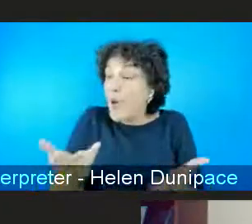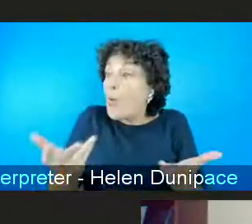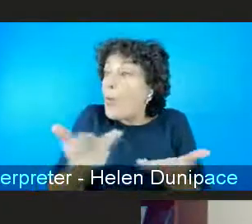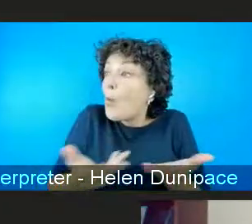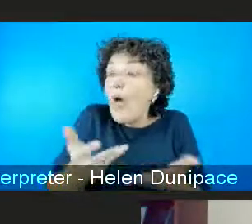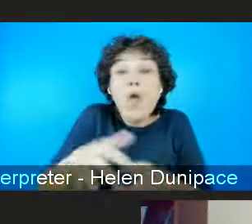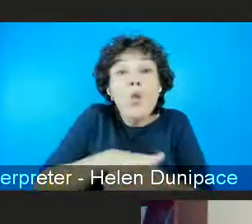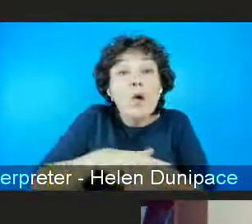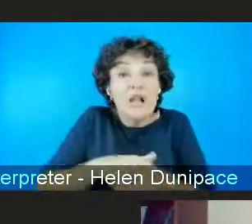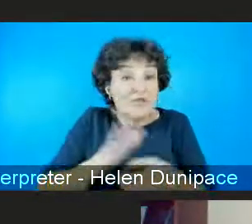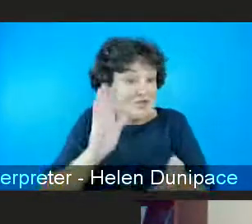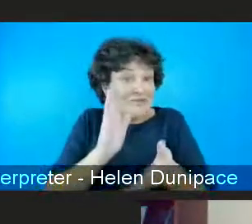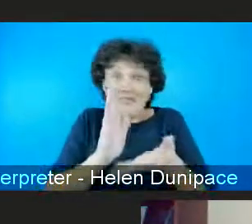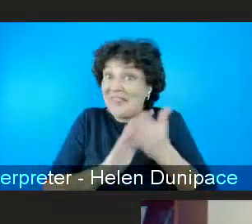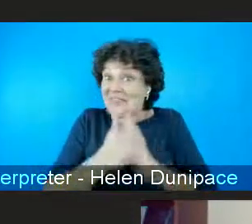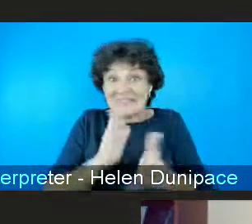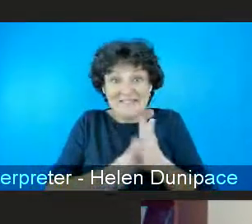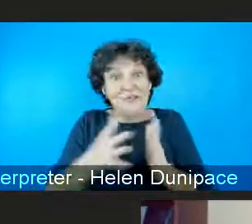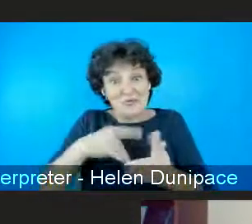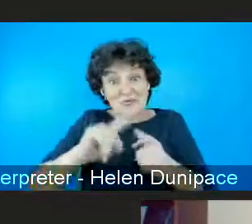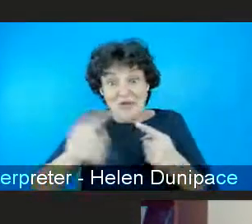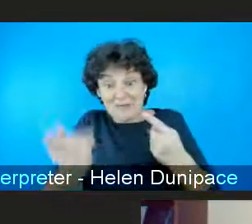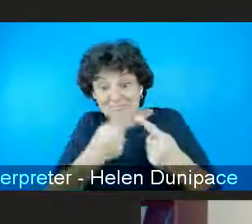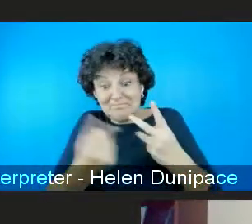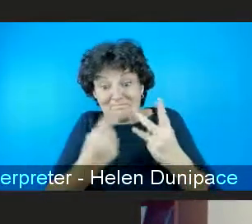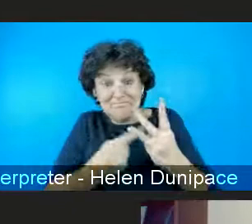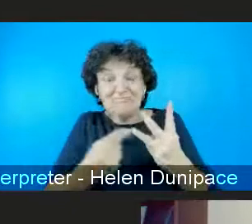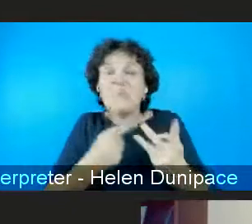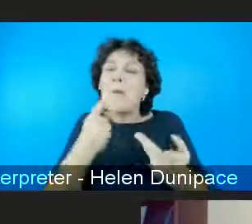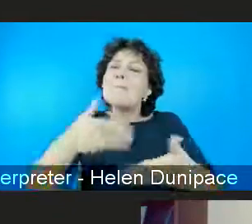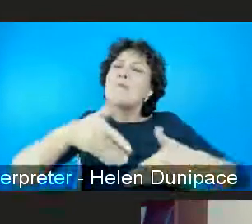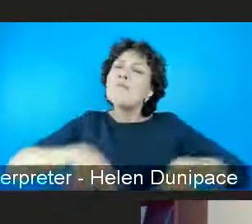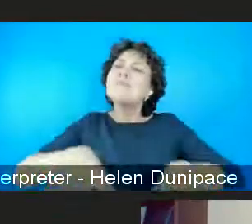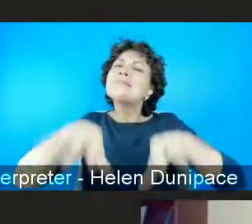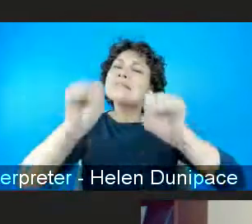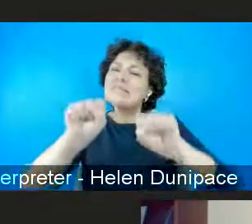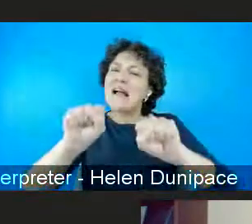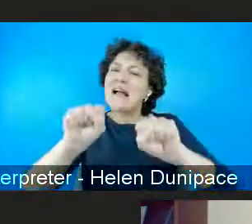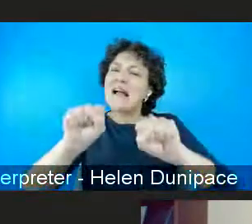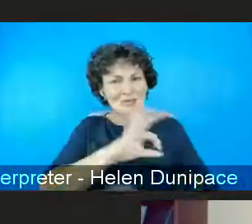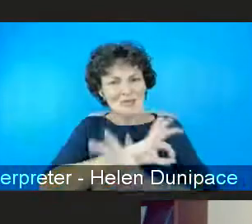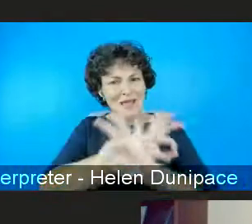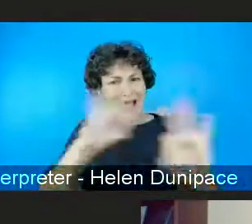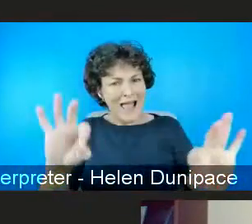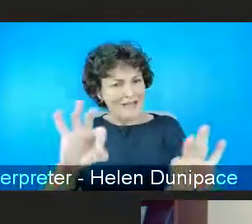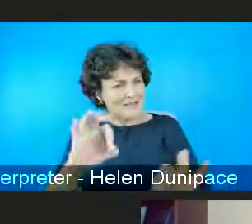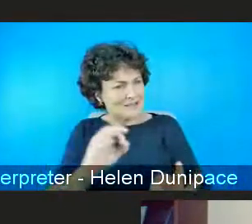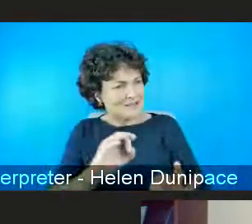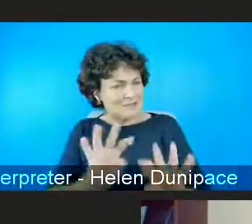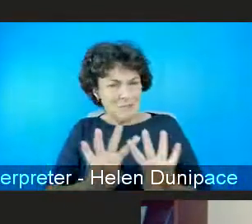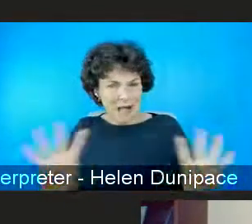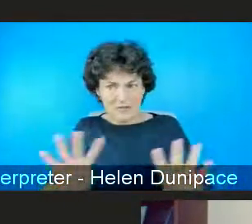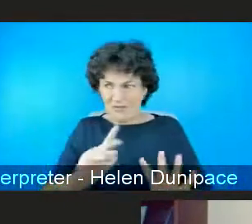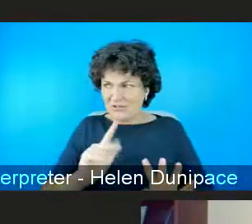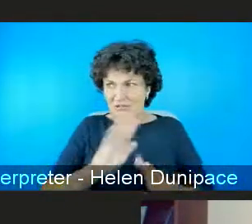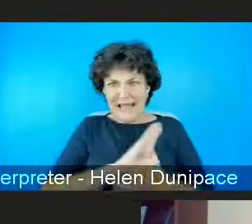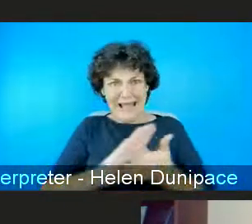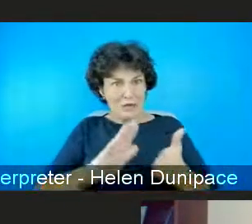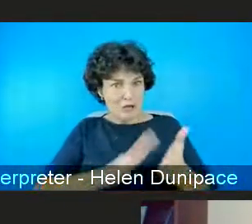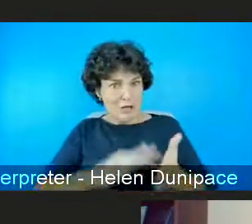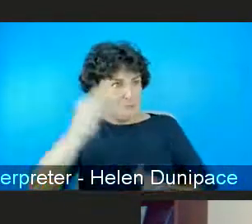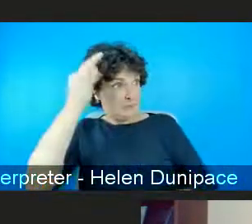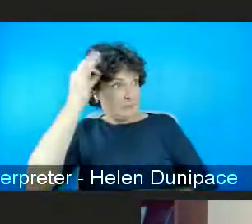possible. However, I'd like to begin by asking each of our panelists their reaction to the statement by HM Inspectorate for